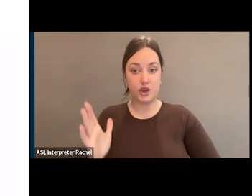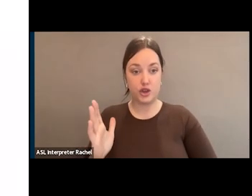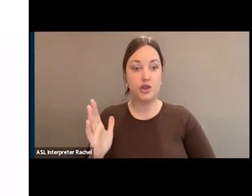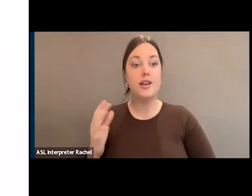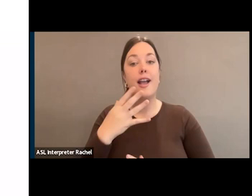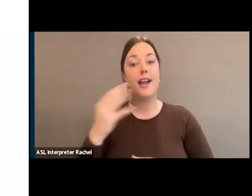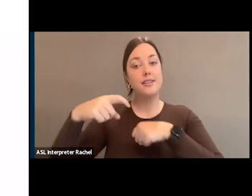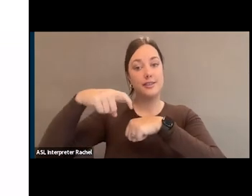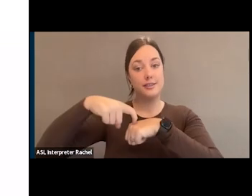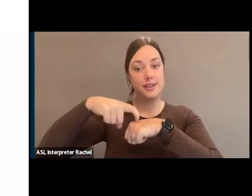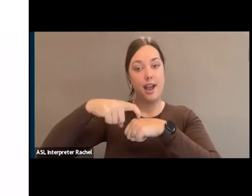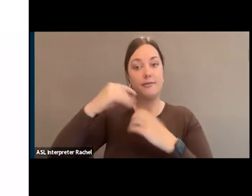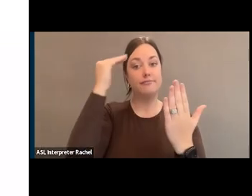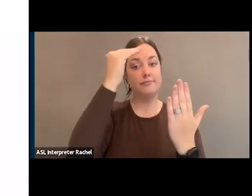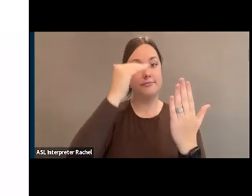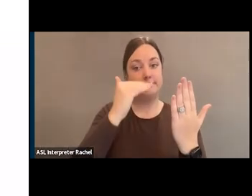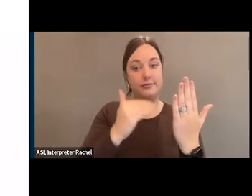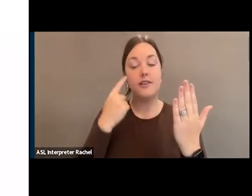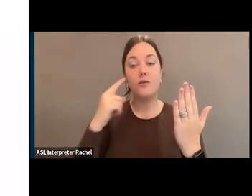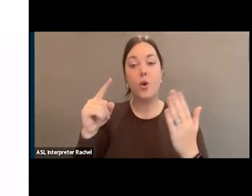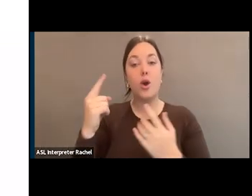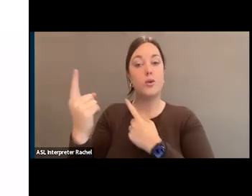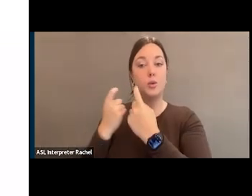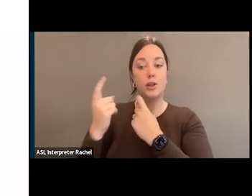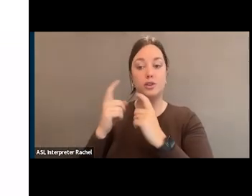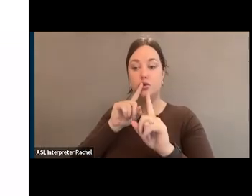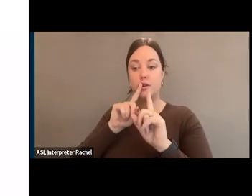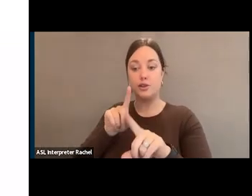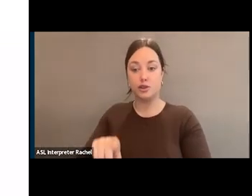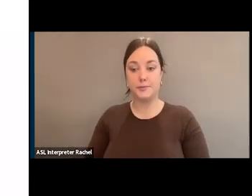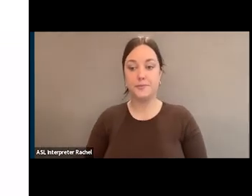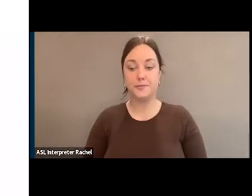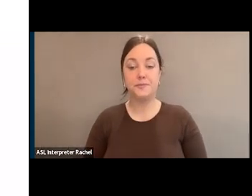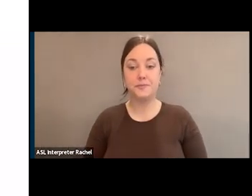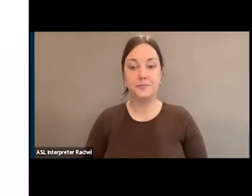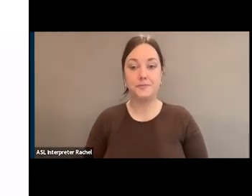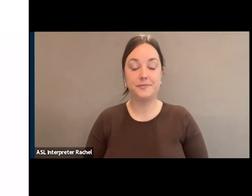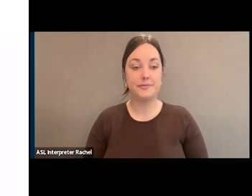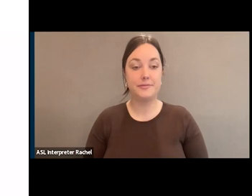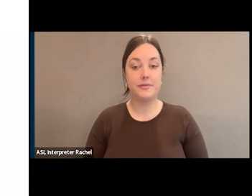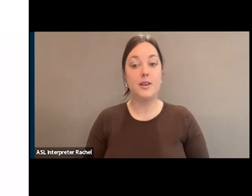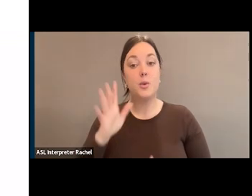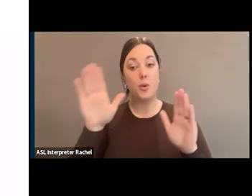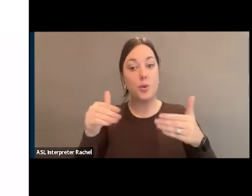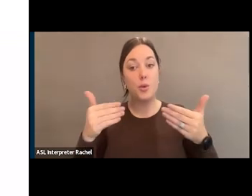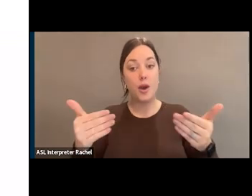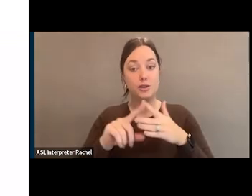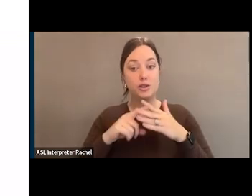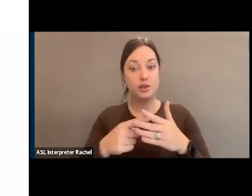the time that we'll have for Q&A. So we will start with